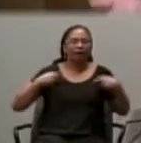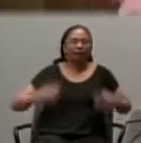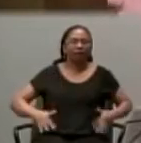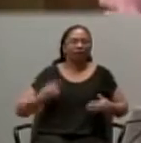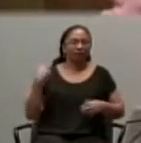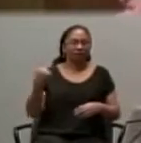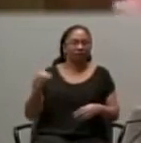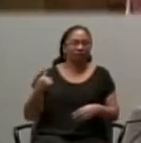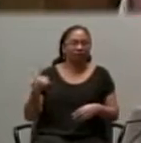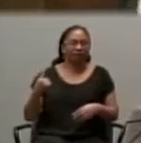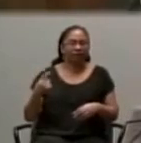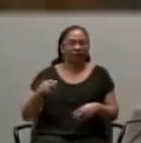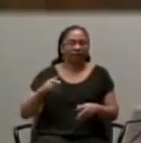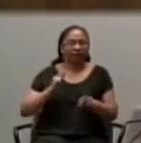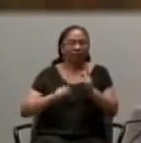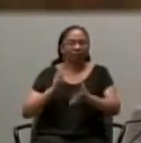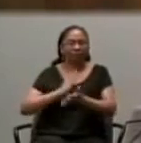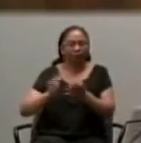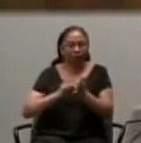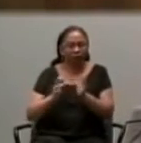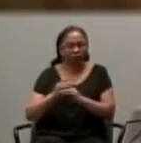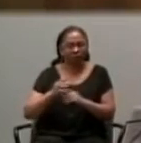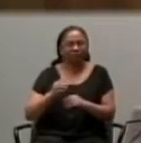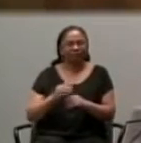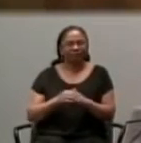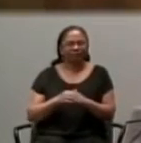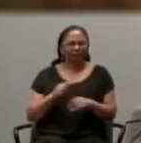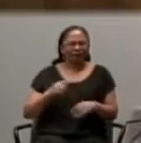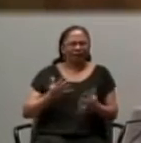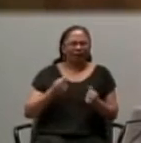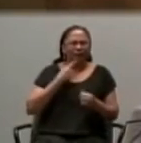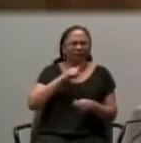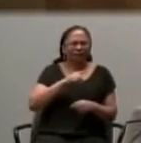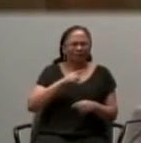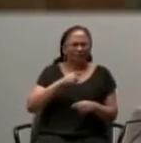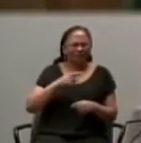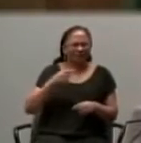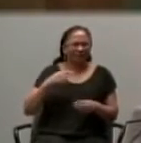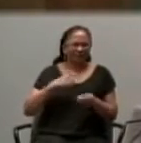I want to tell you very quickly about a memory I have of rejecting food.